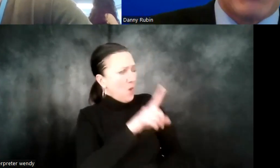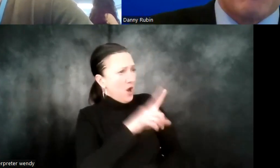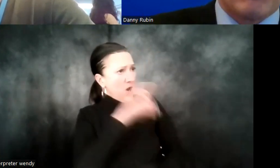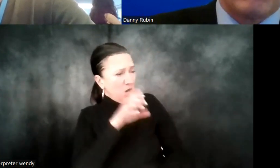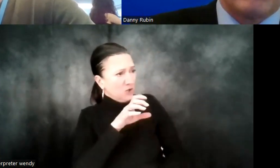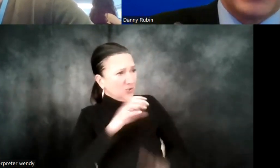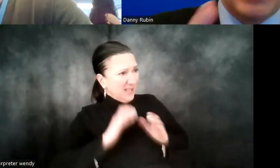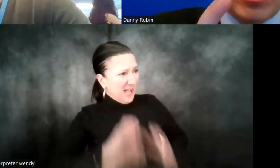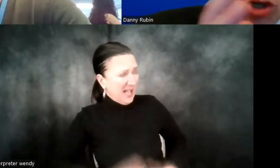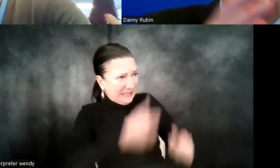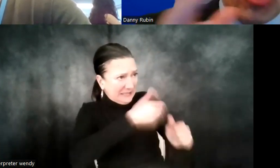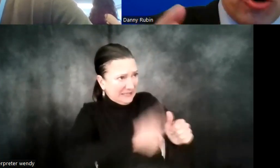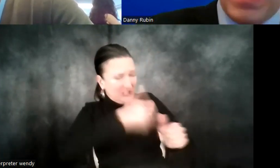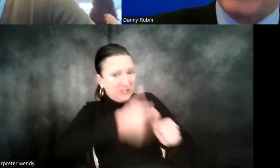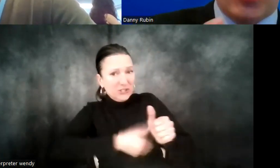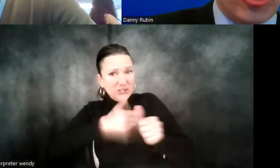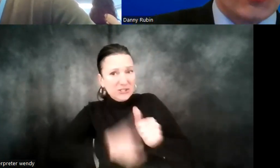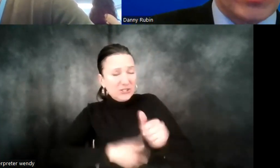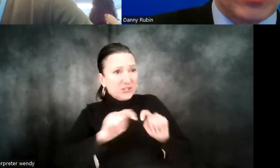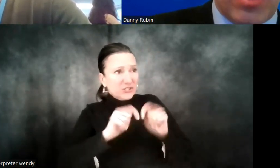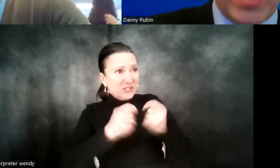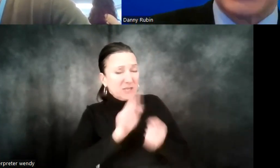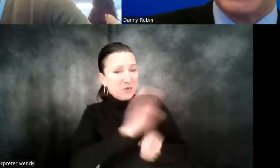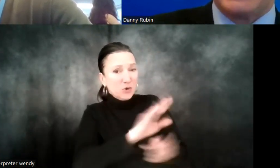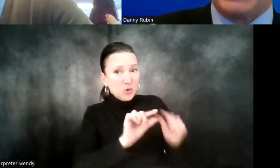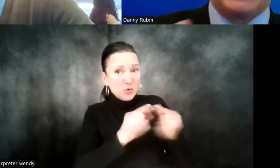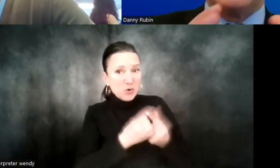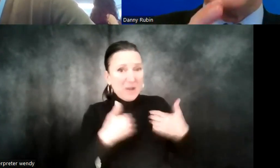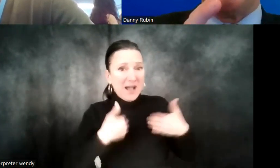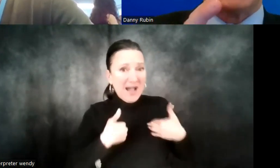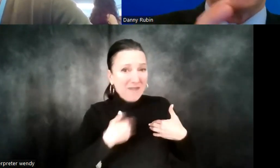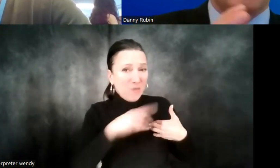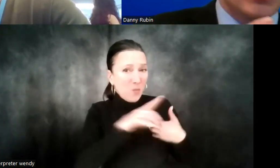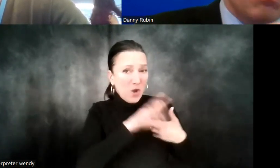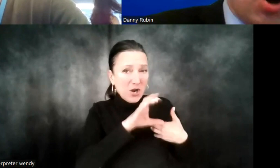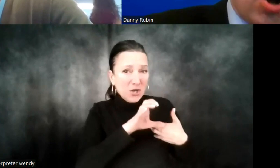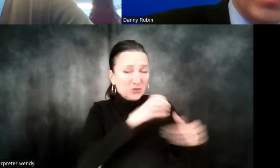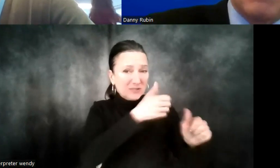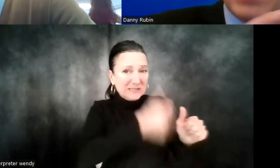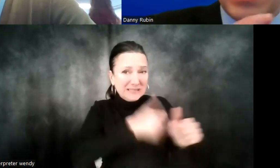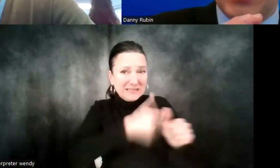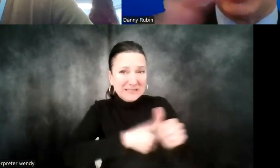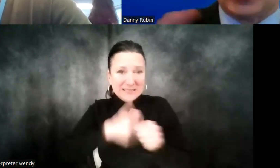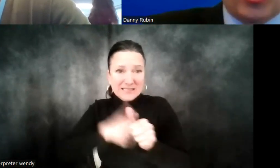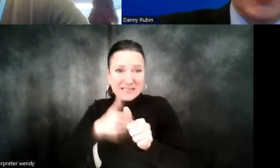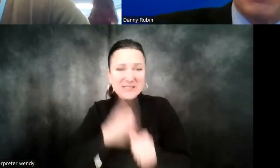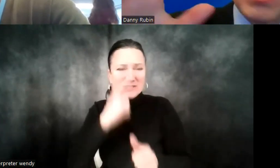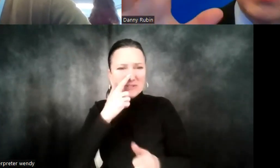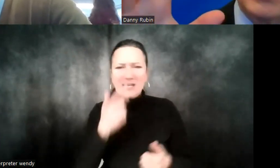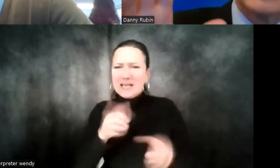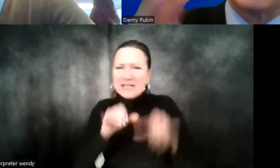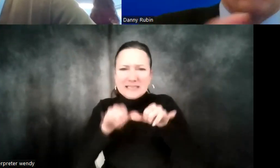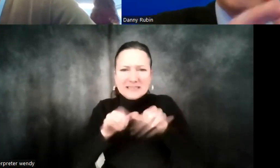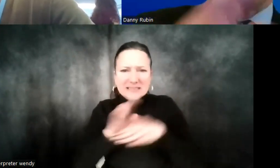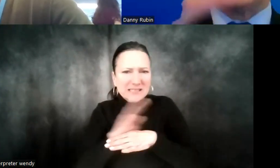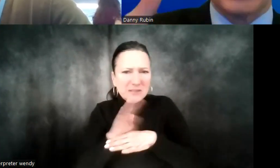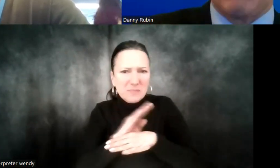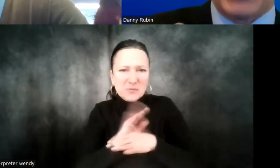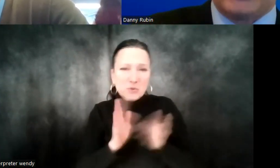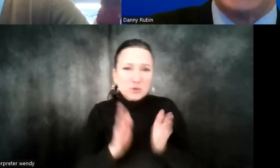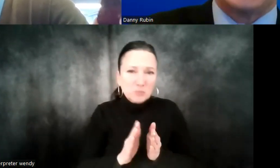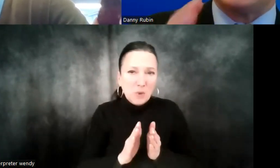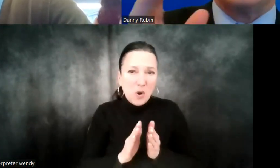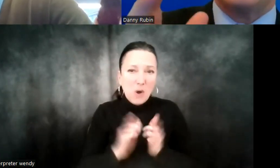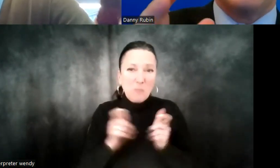every team member in your group have 100 clients? Is it a mix of small and medium and large businesses? What